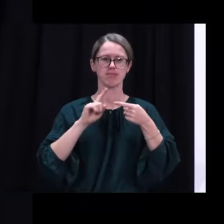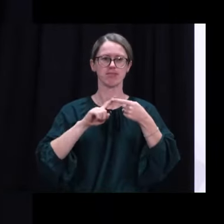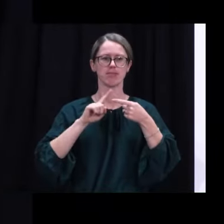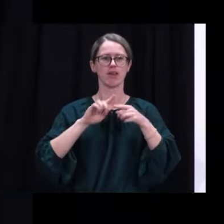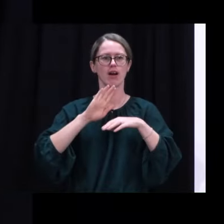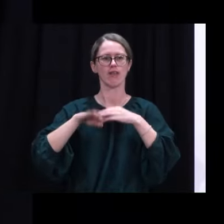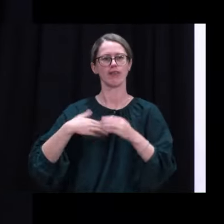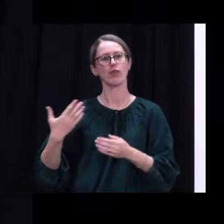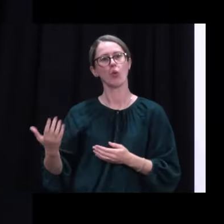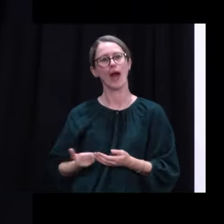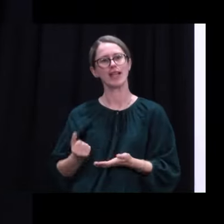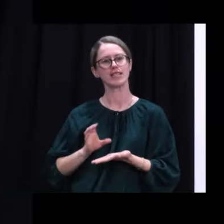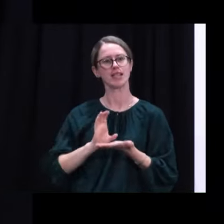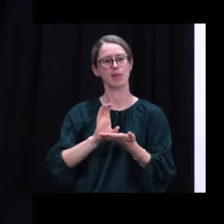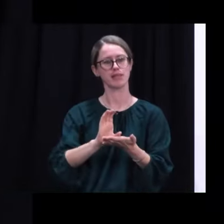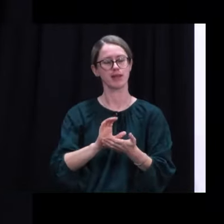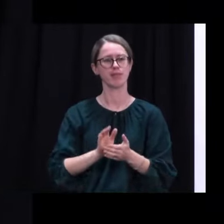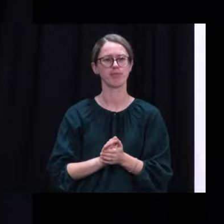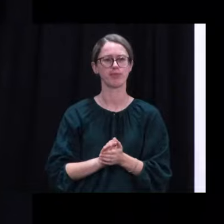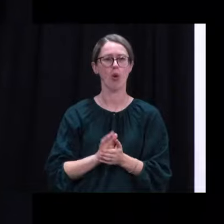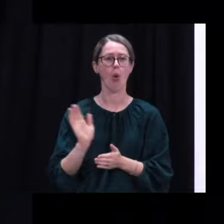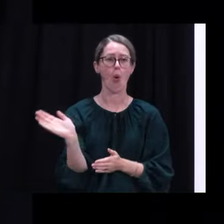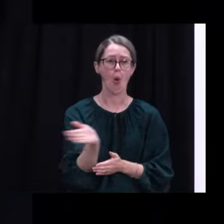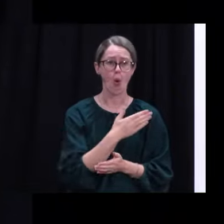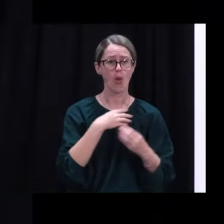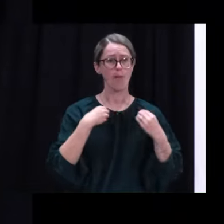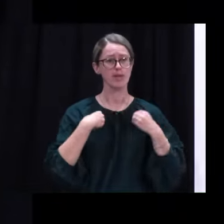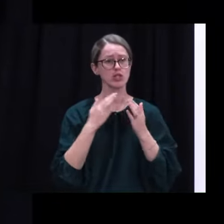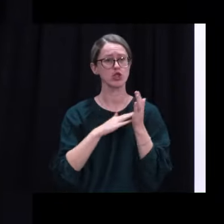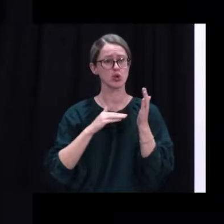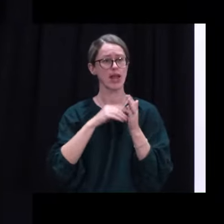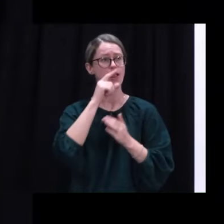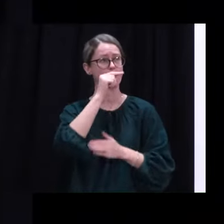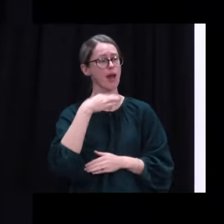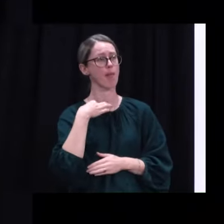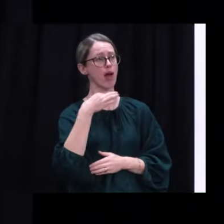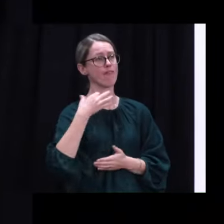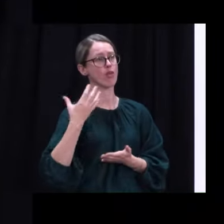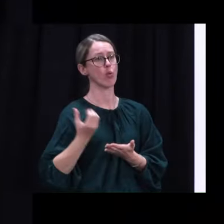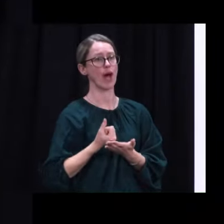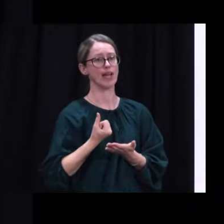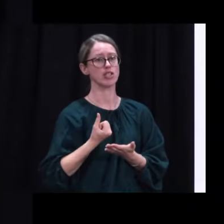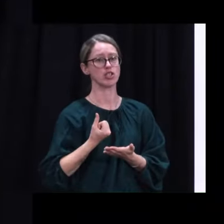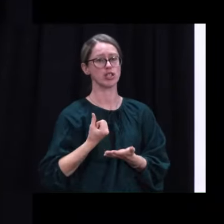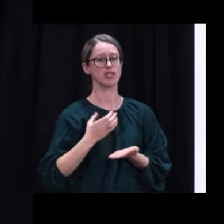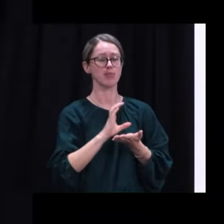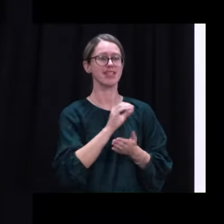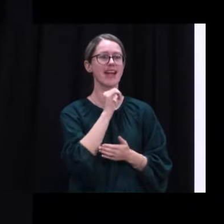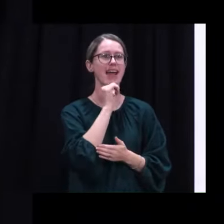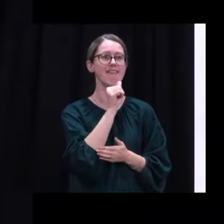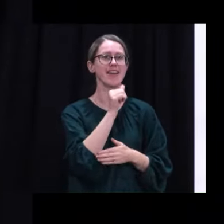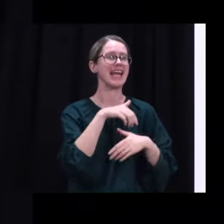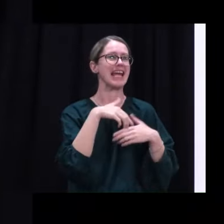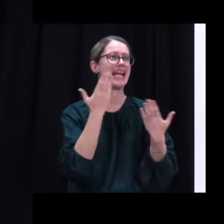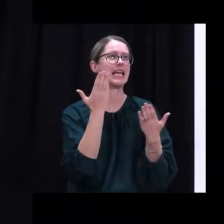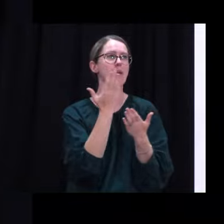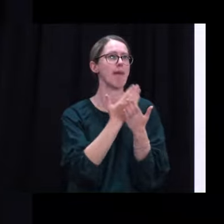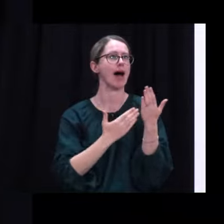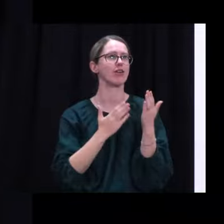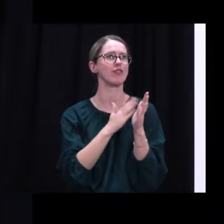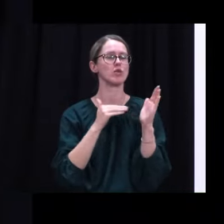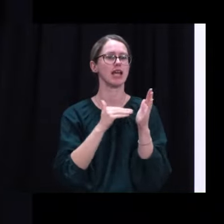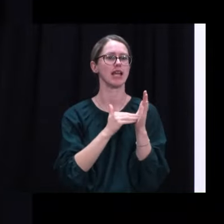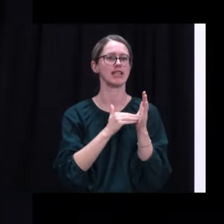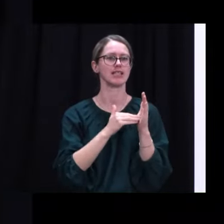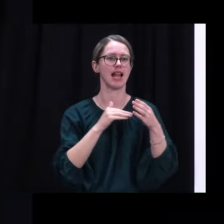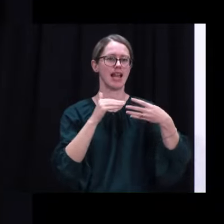wage subsidy. All businesses remain eligible to apply for the wage subsidy so long as any part of the country is in